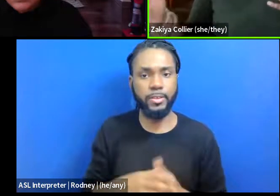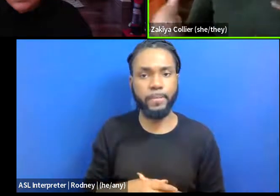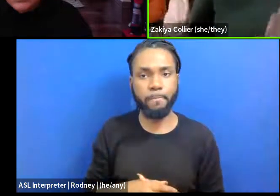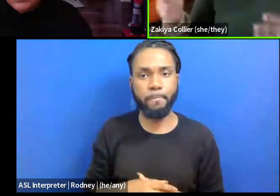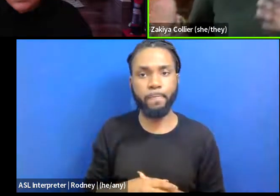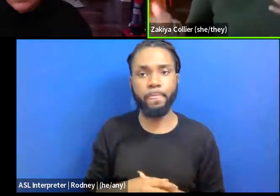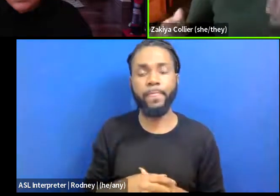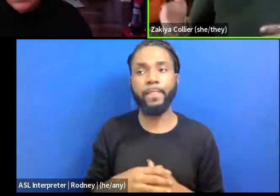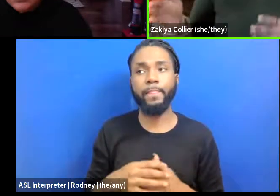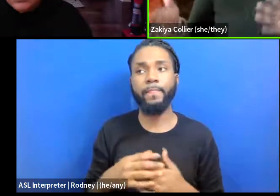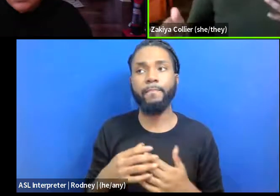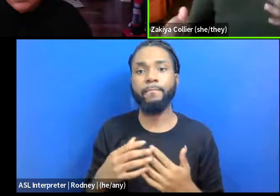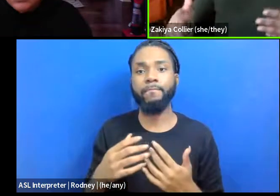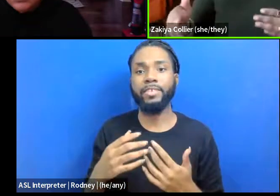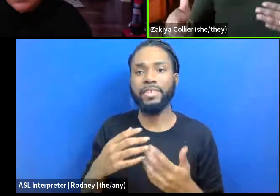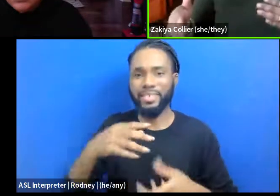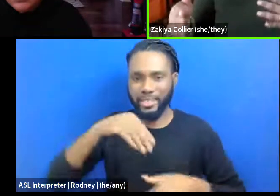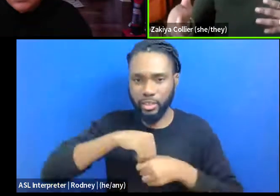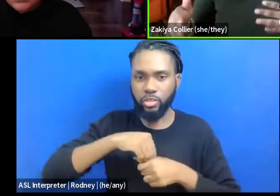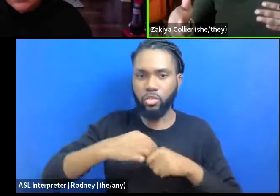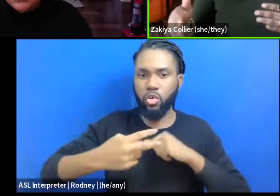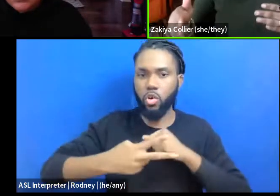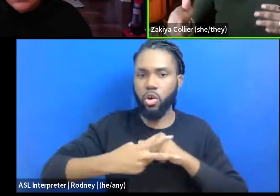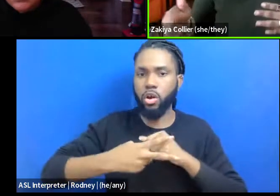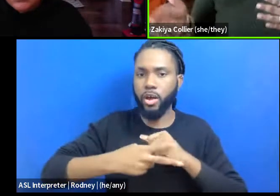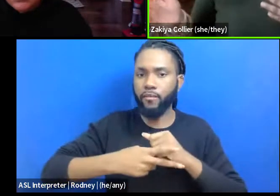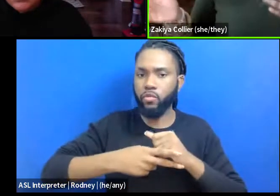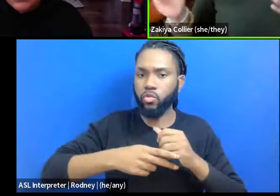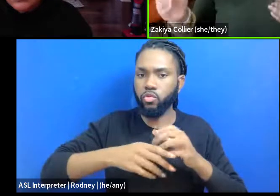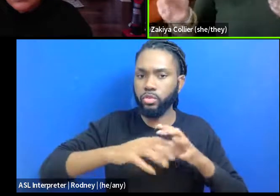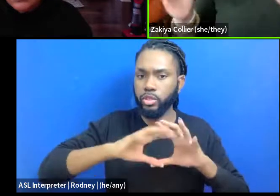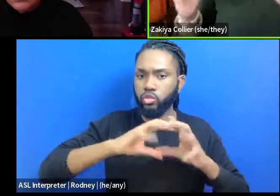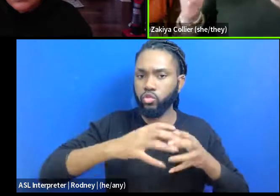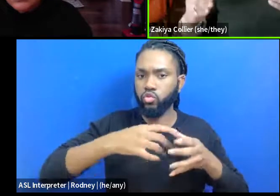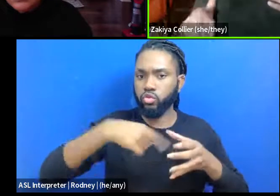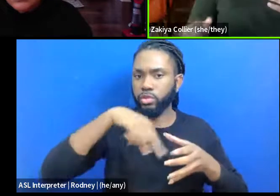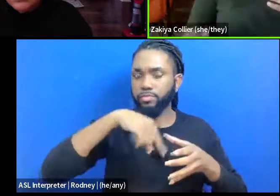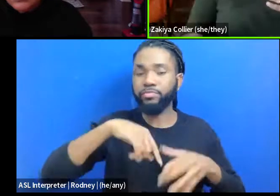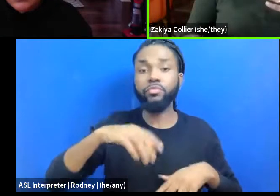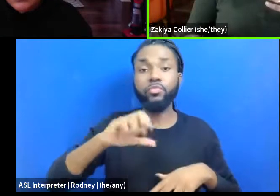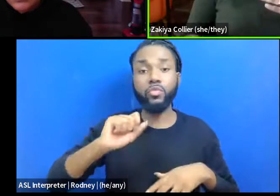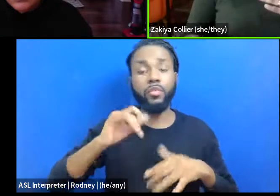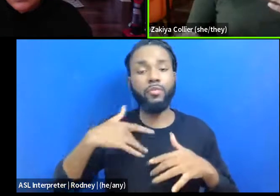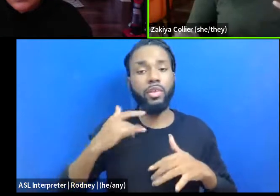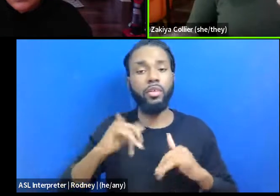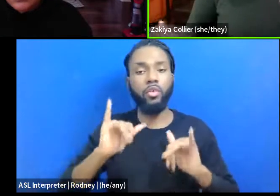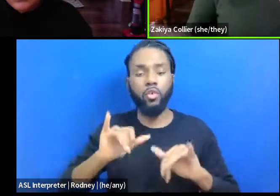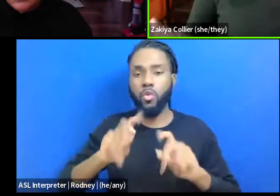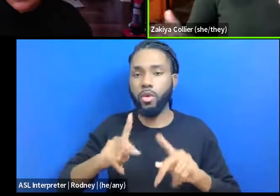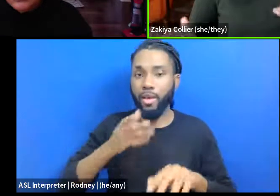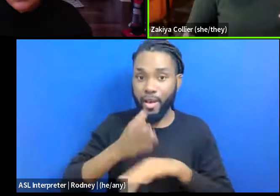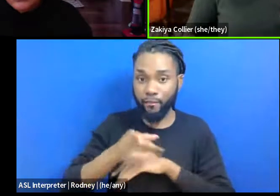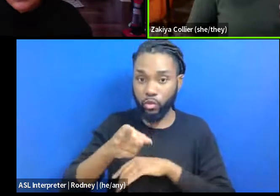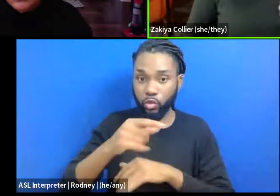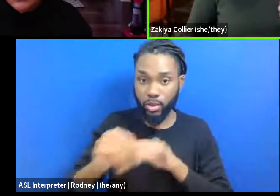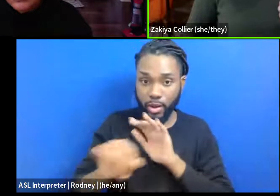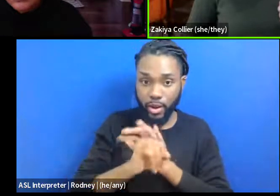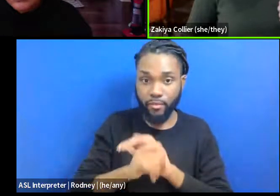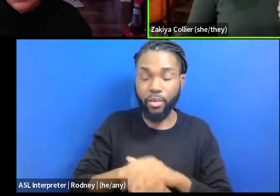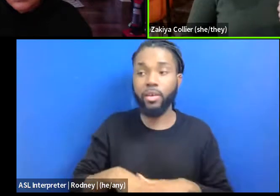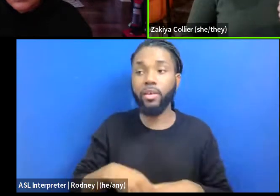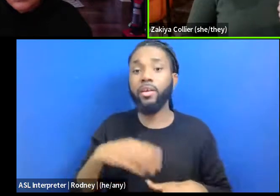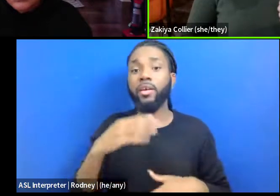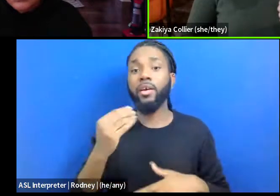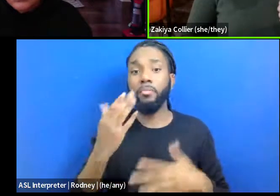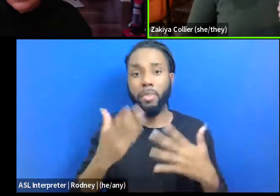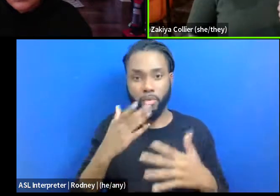within like an archival institution. But it's kind of like, okay, so once you've identified it, and maybe you have a counter story,